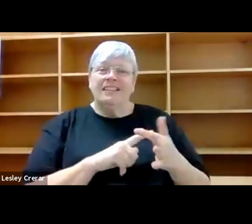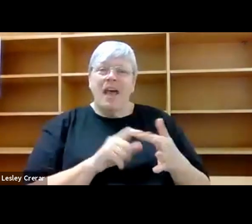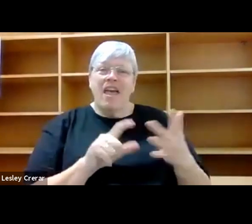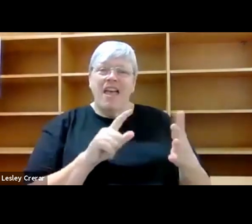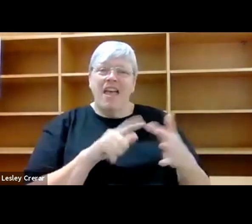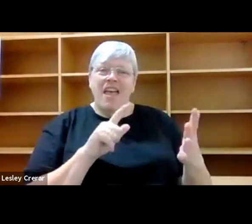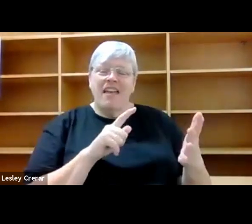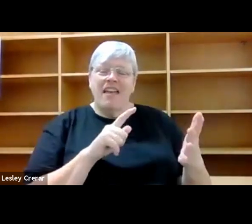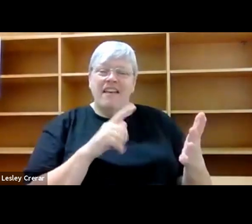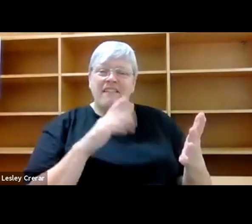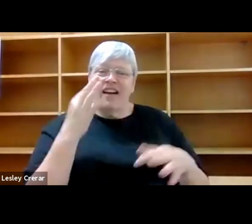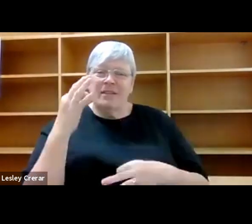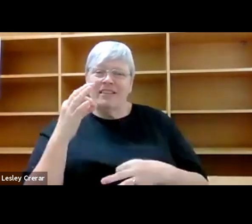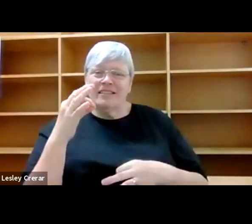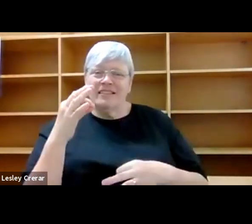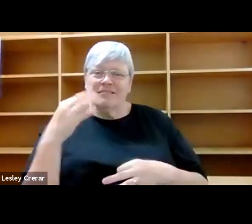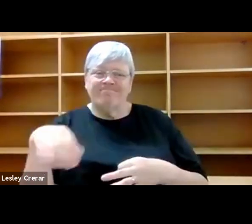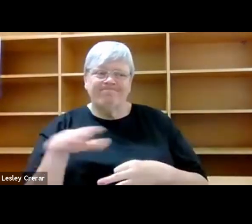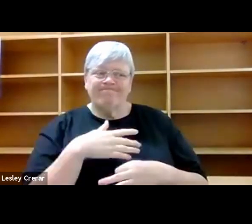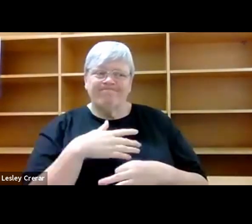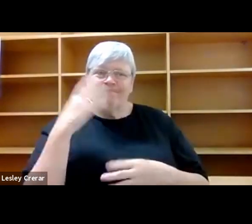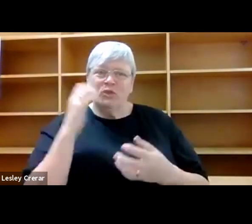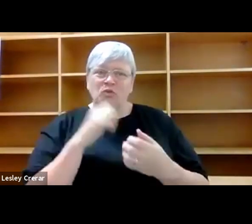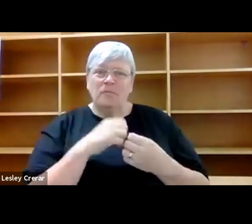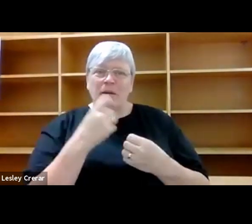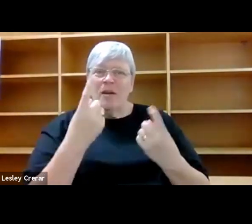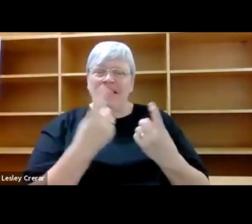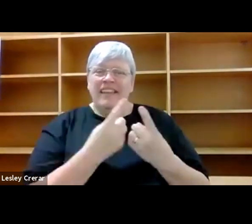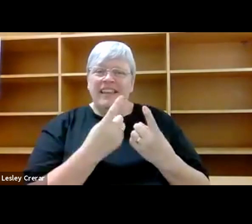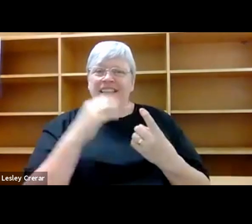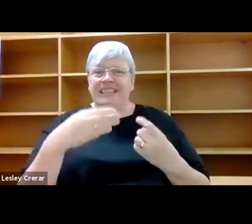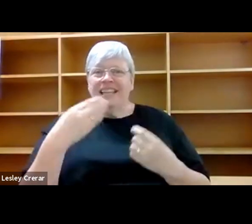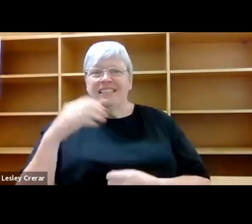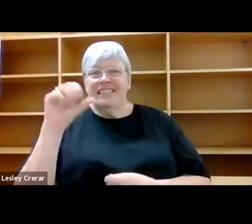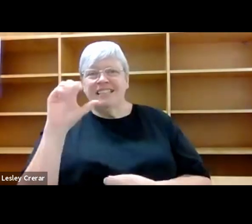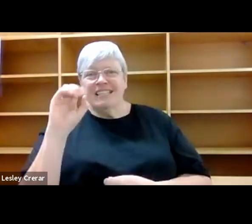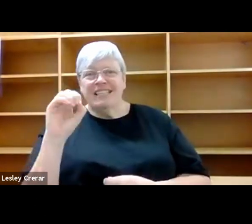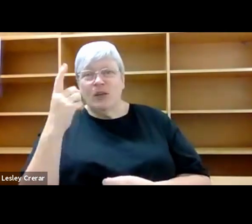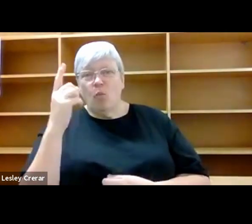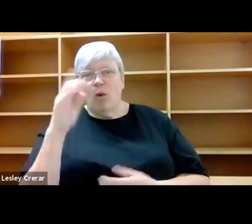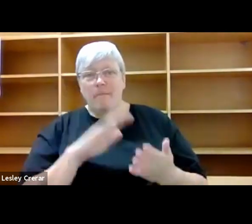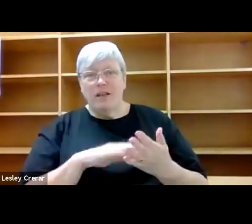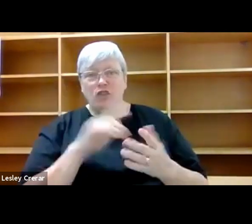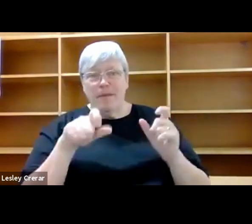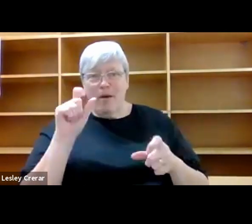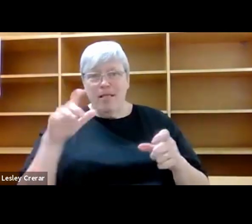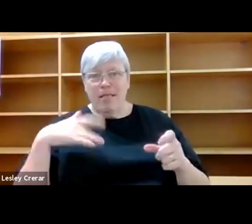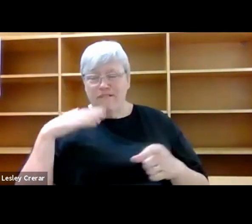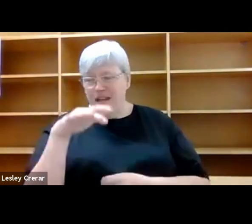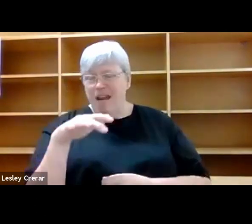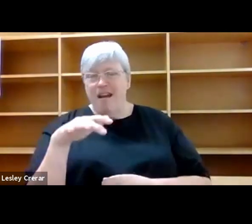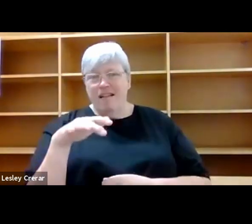wonder if this is all she could remember. Taipei in 1960 was home to nearly a million people, but the past she